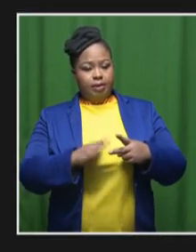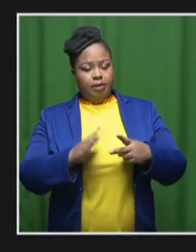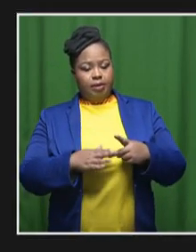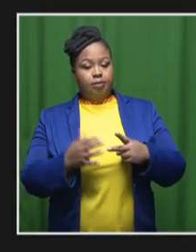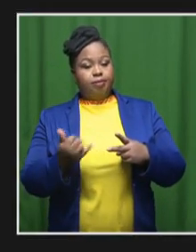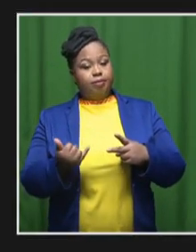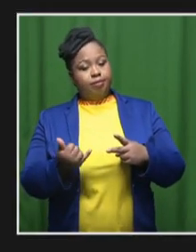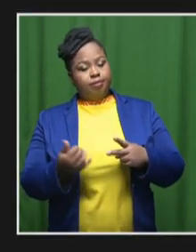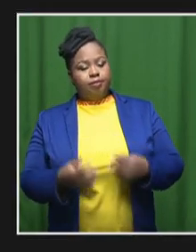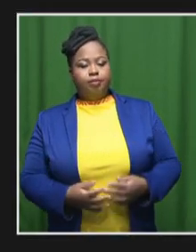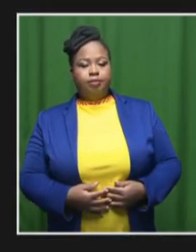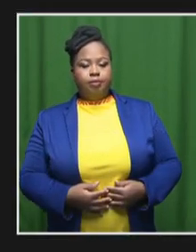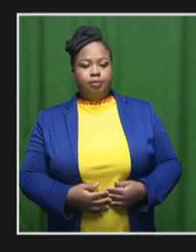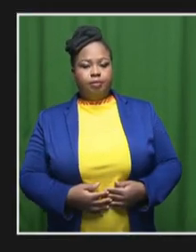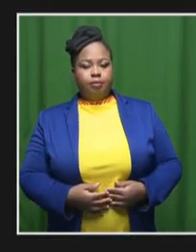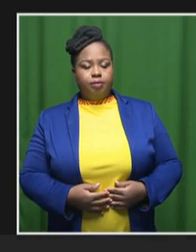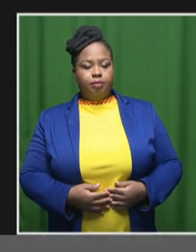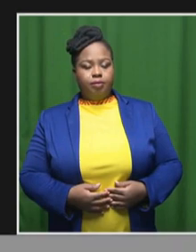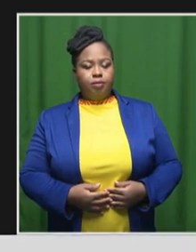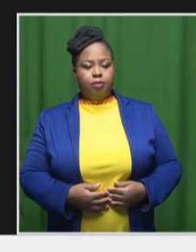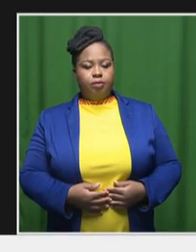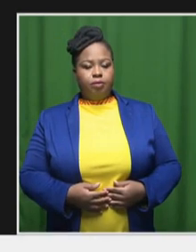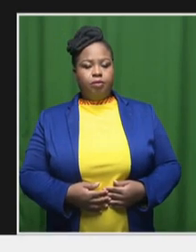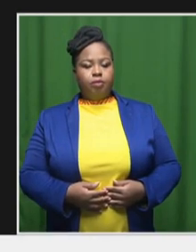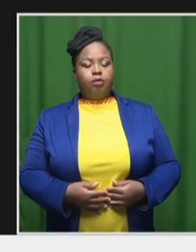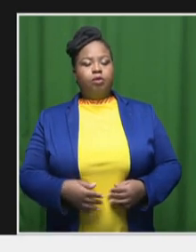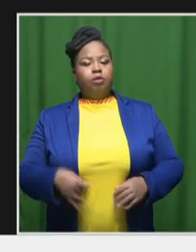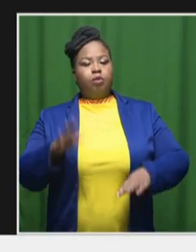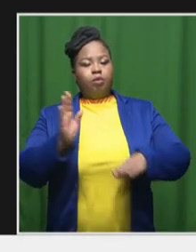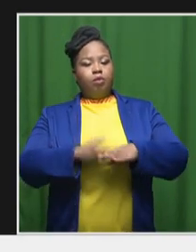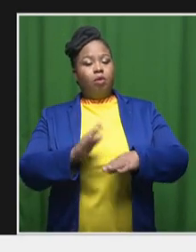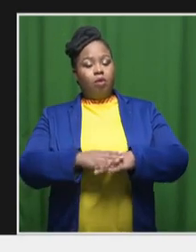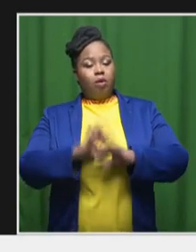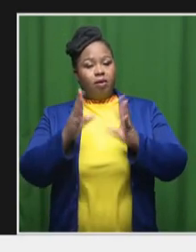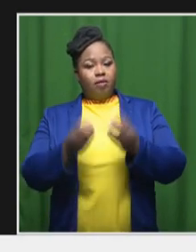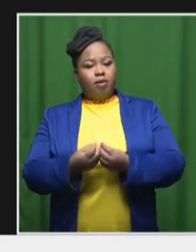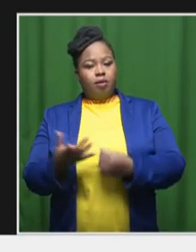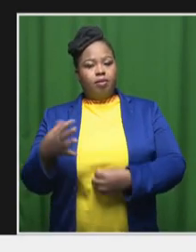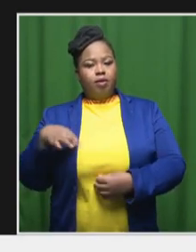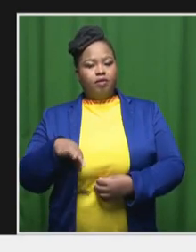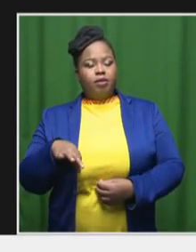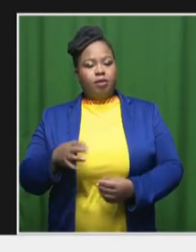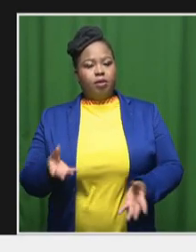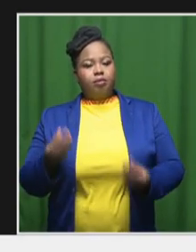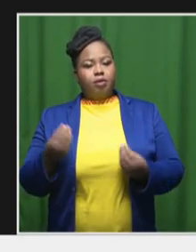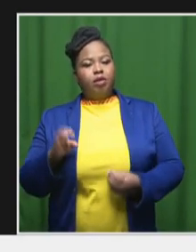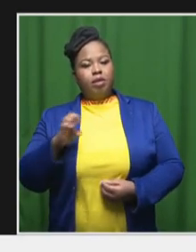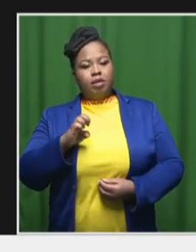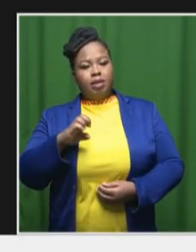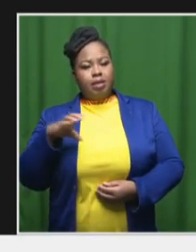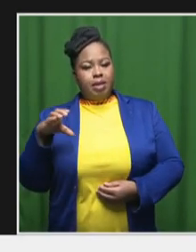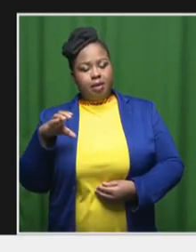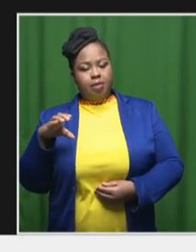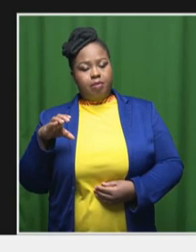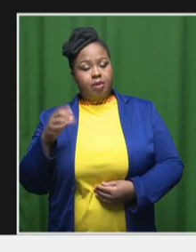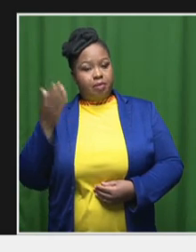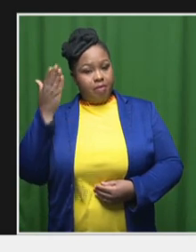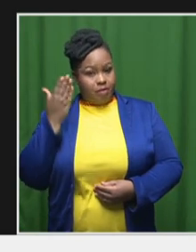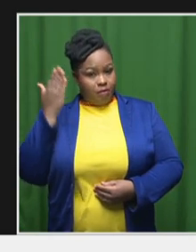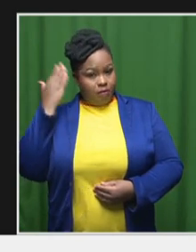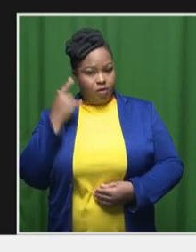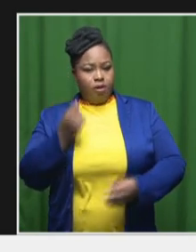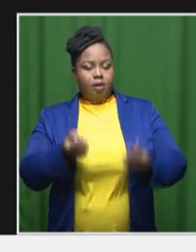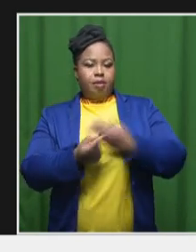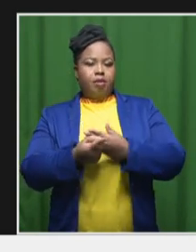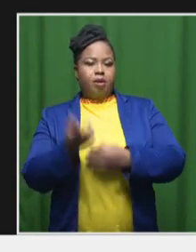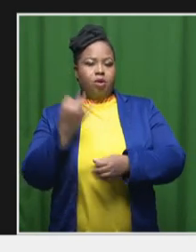is to expand on the gains that the Eastern Cape received from the first chapter, which was